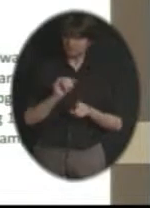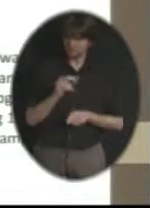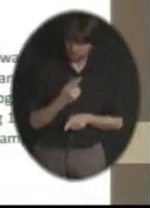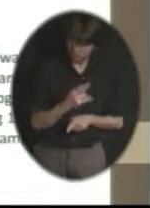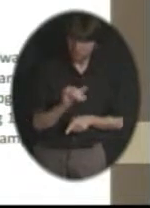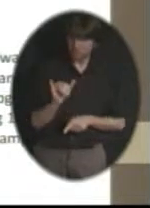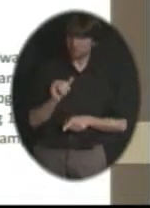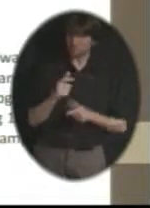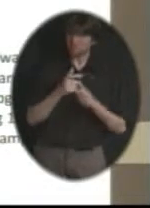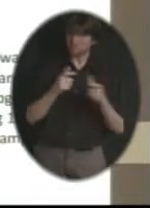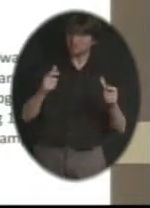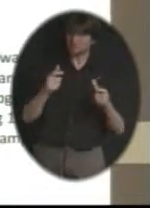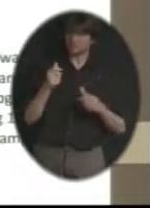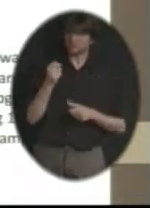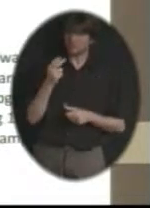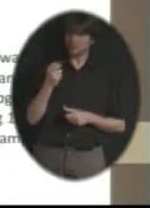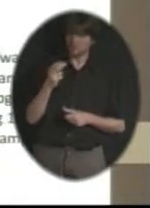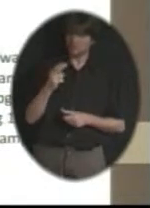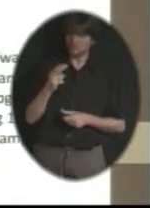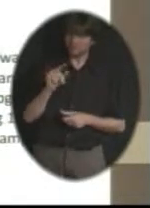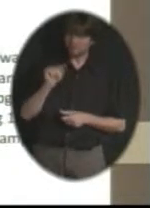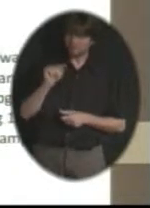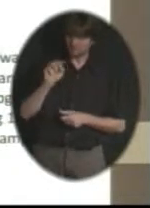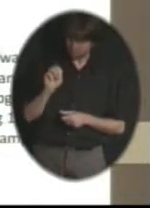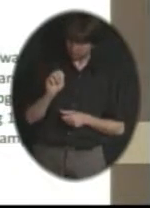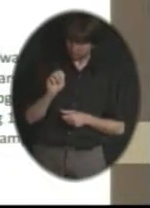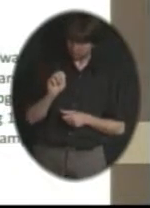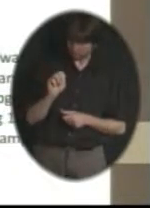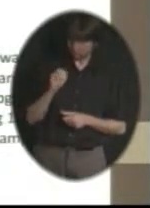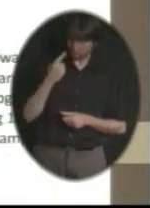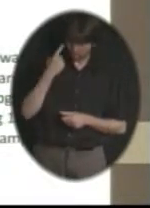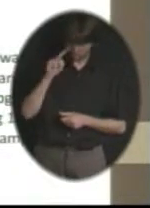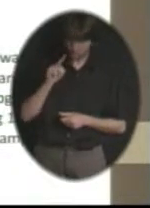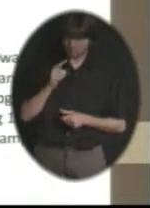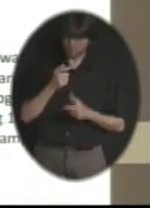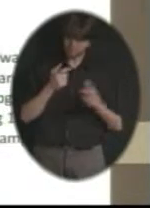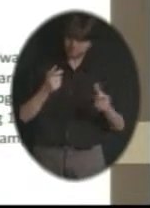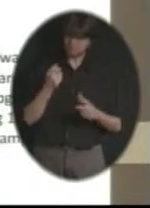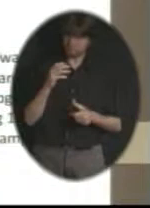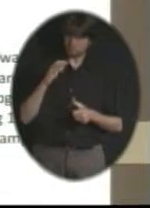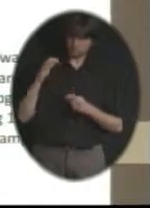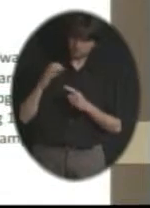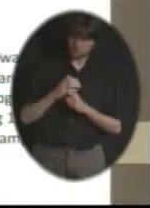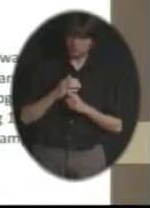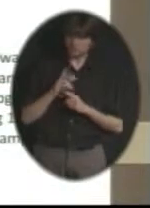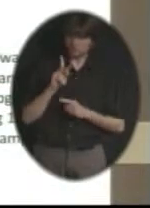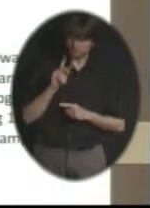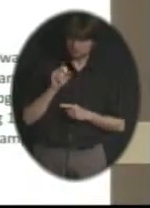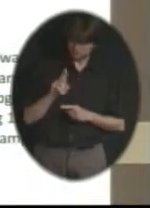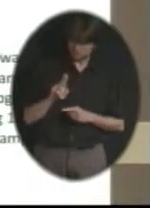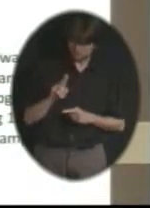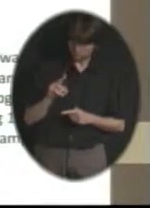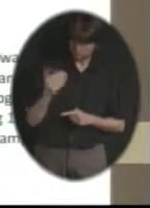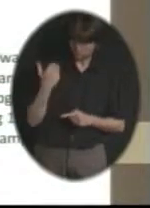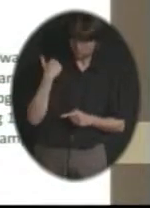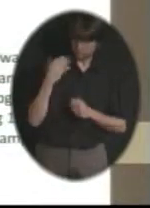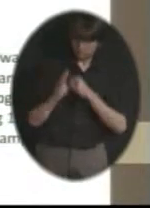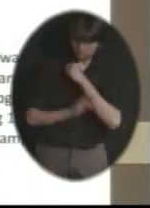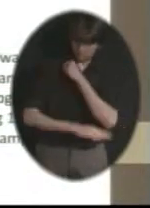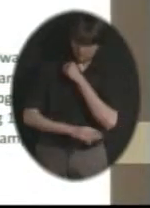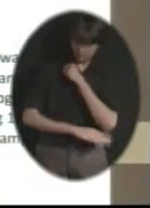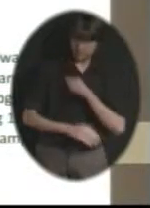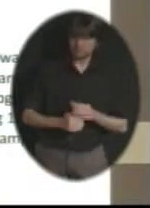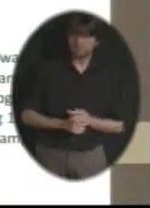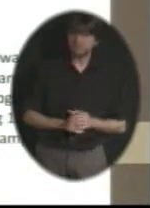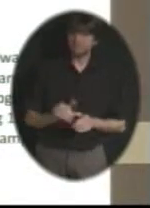Big 12 champion, K-State Wildcats, this past fall. And actually, as the timing of this couldn't have been any better, this past